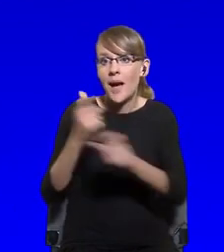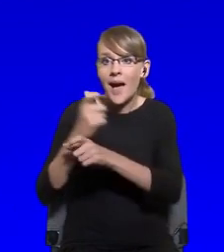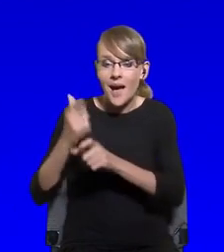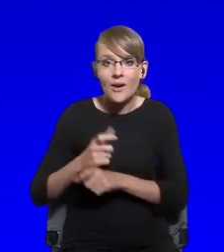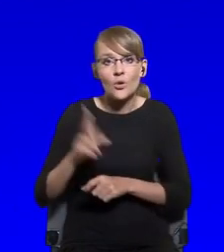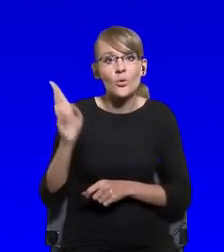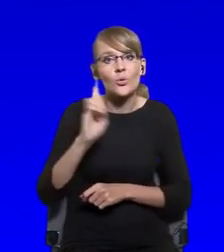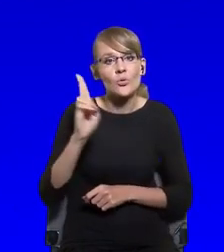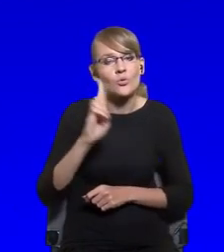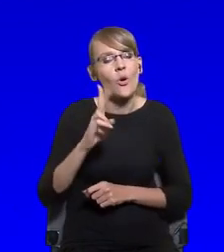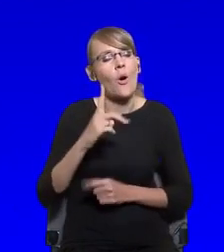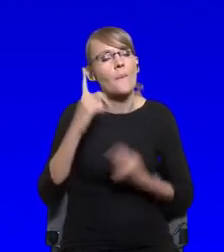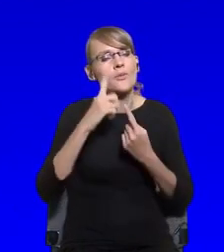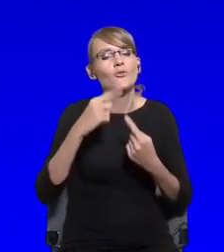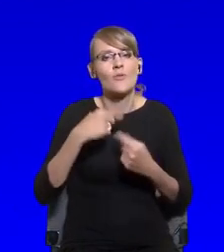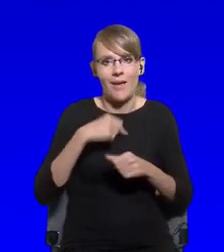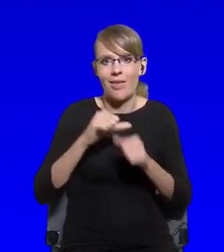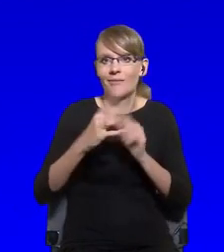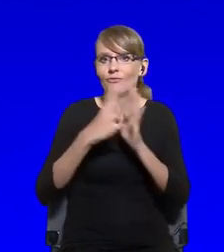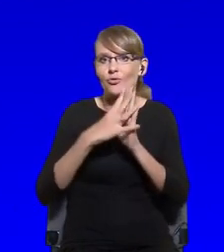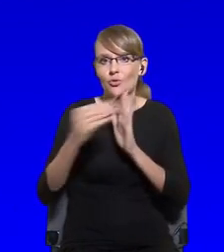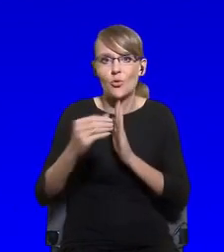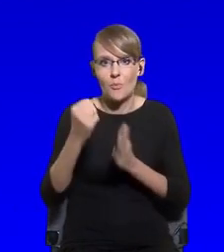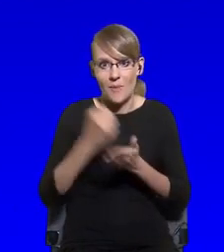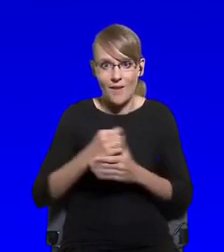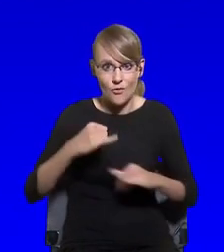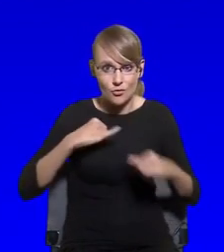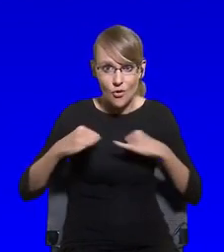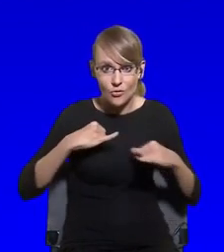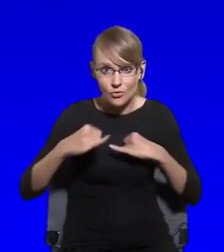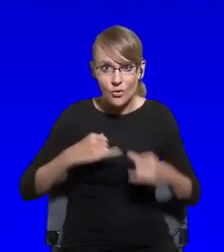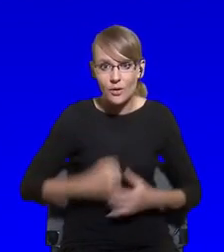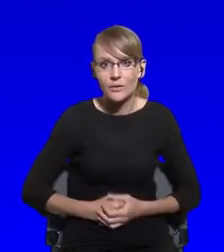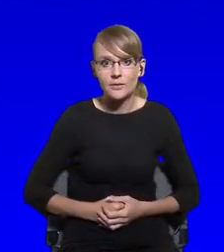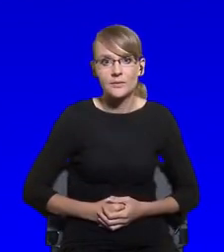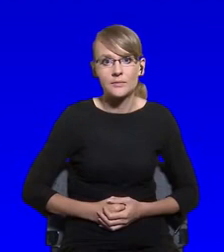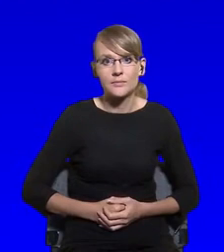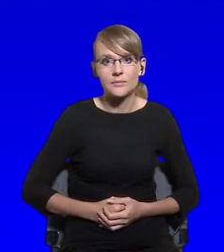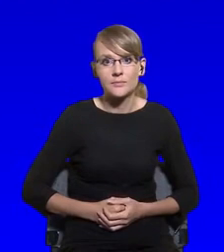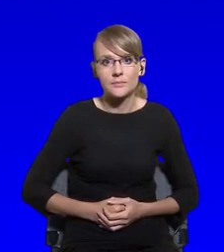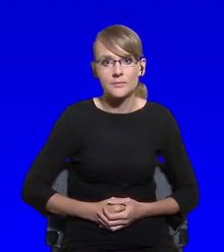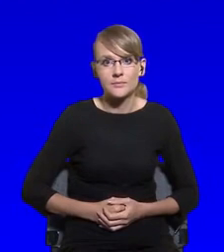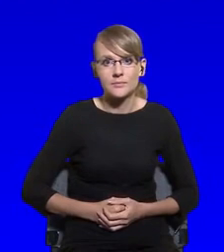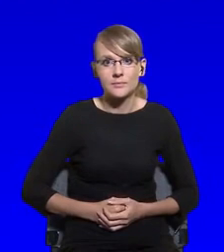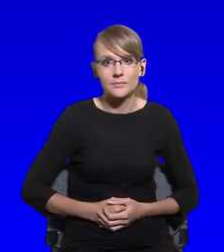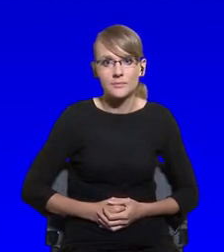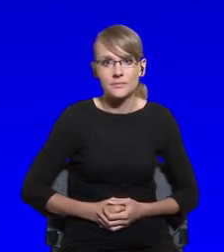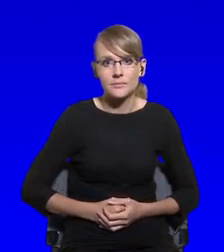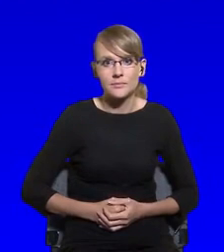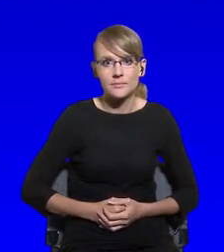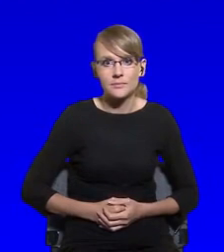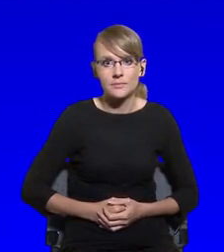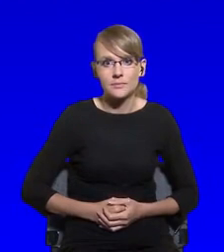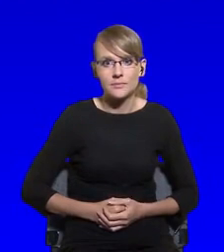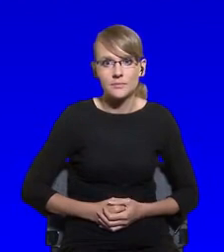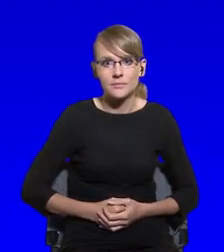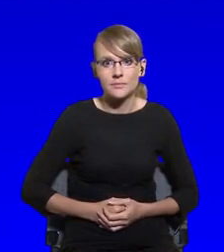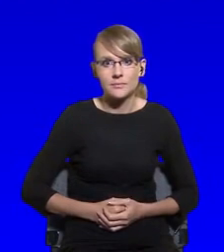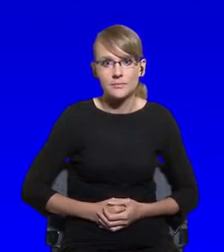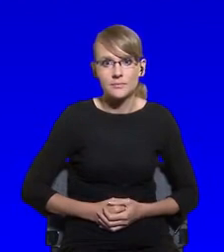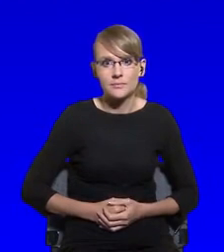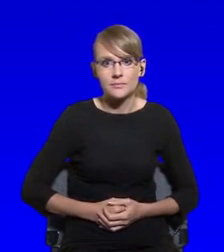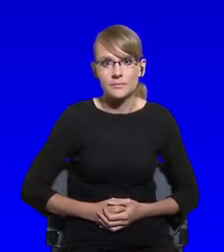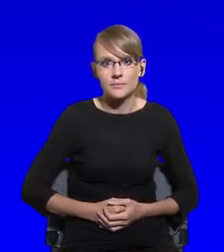weakening of kind of support from the people. People